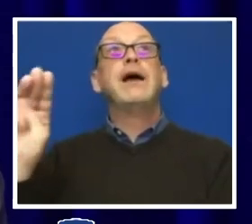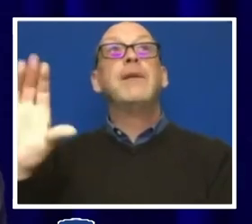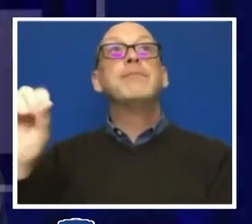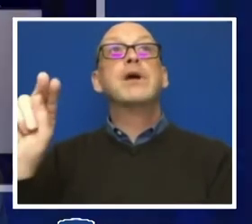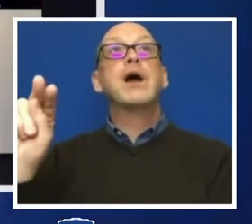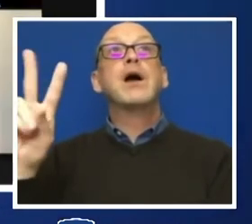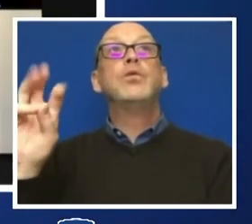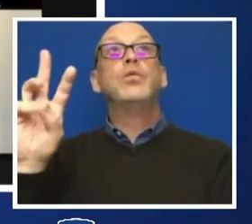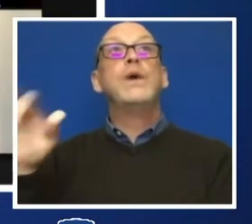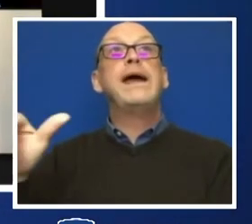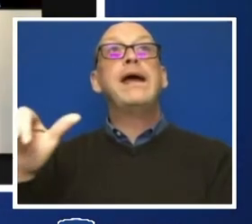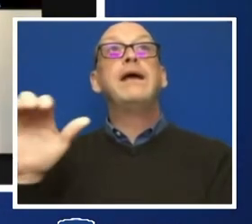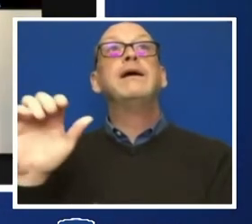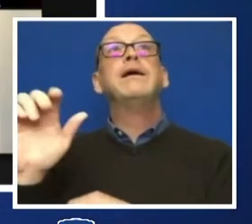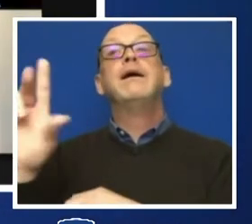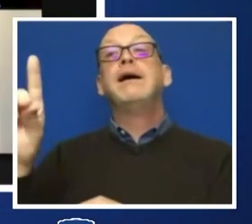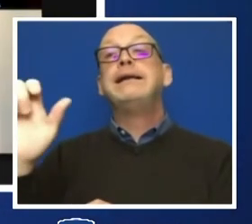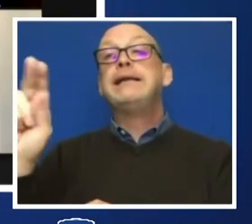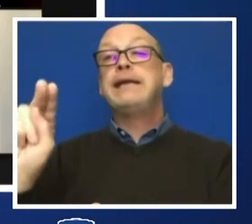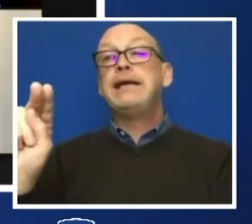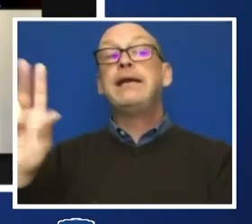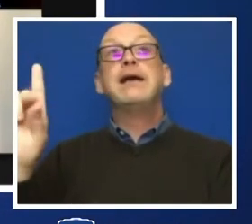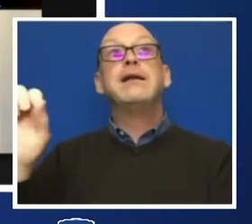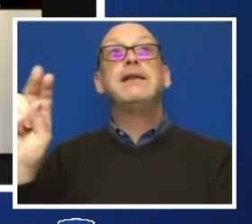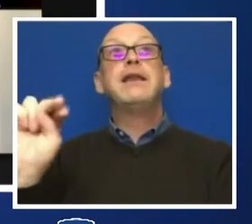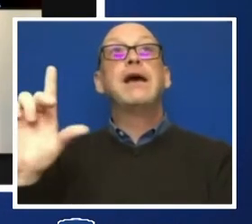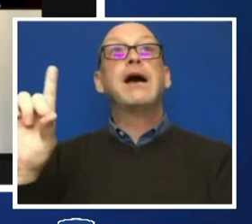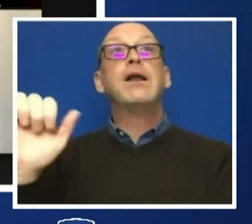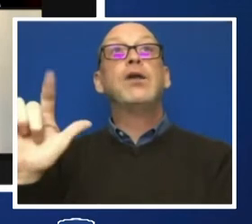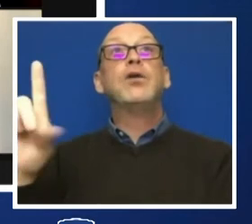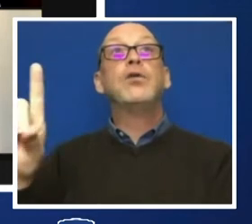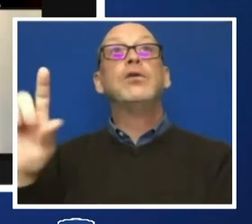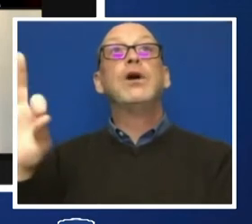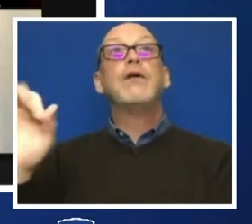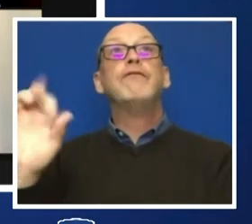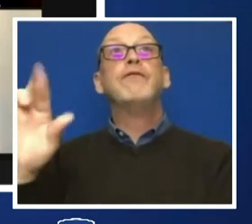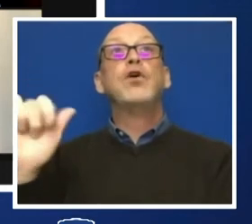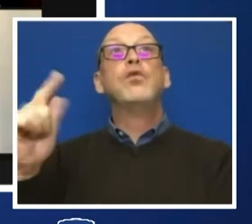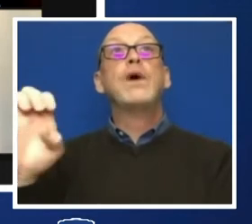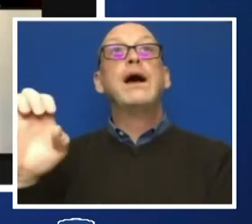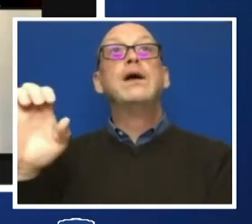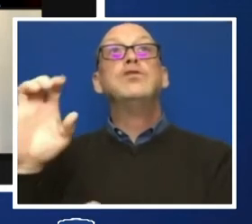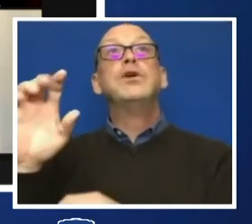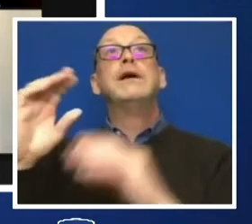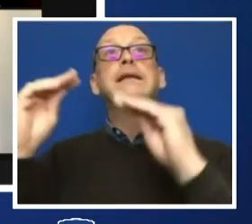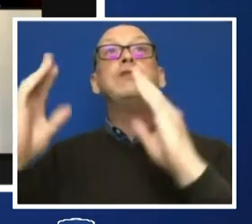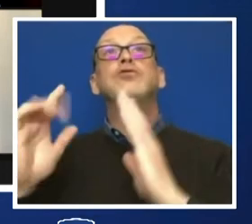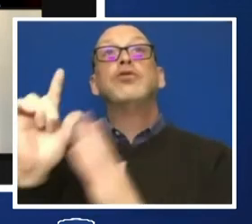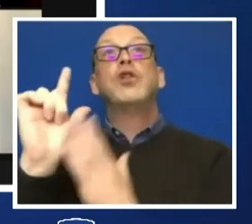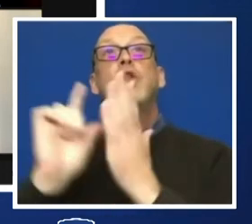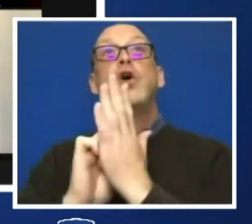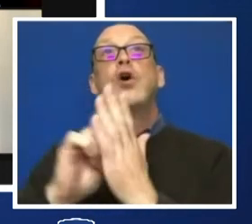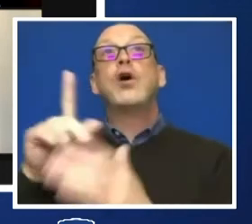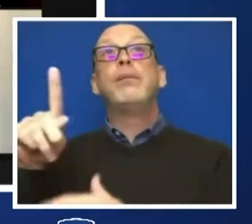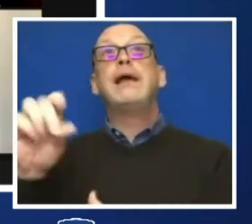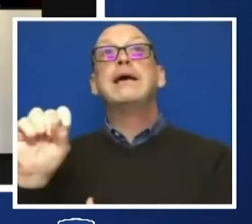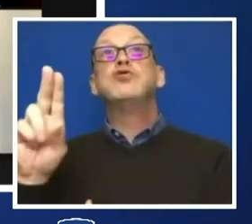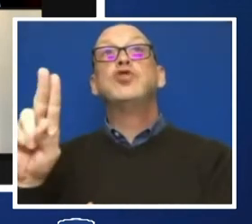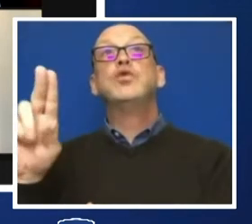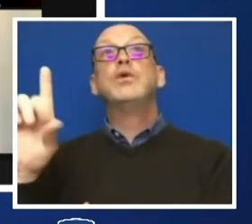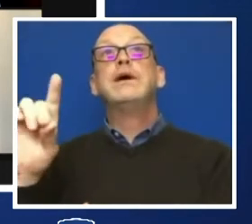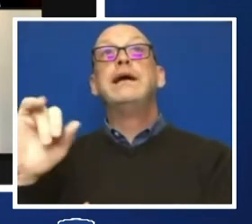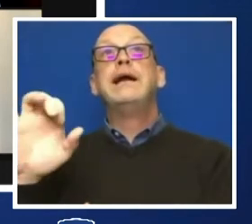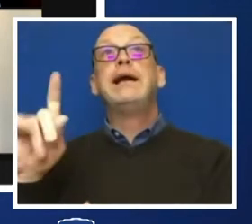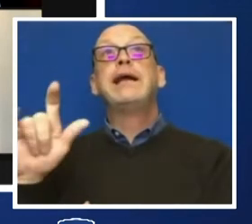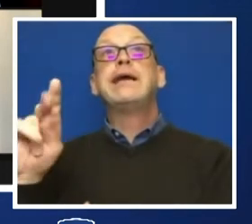Farage, Professor of Law at Penn State Dickinson Law. Clarence Lange, Susan Welch Dean of the College of Liberal